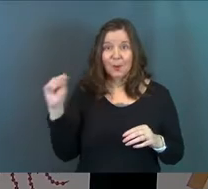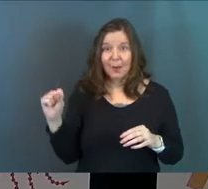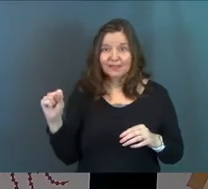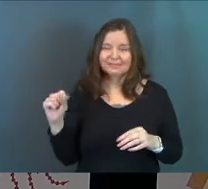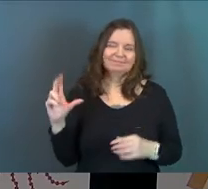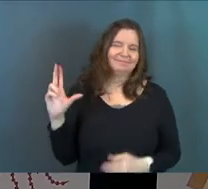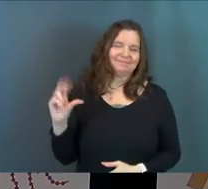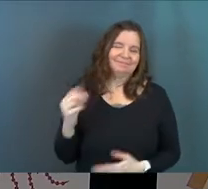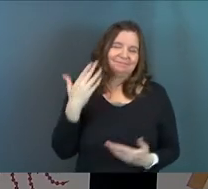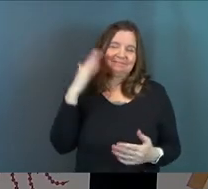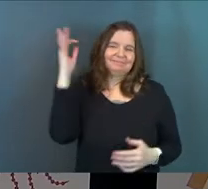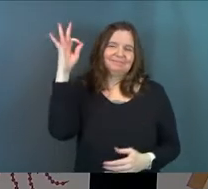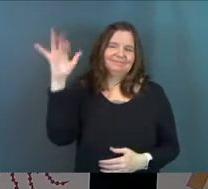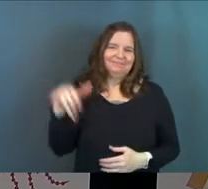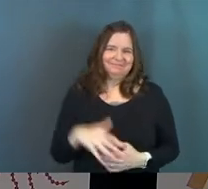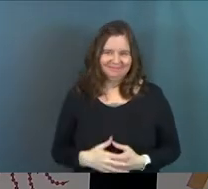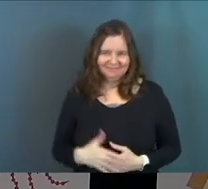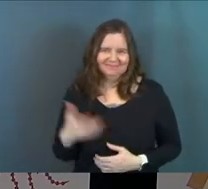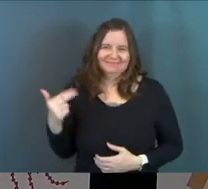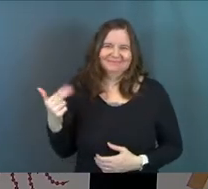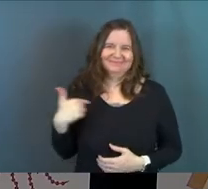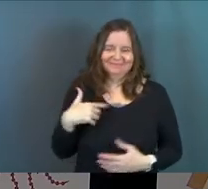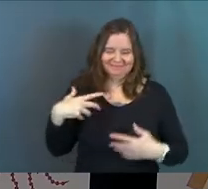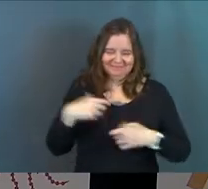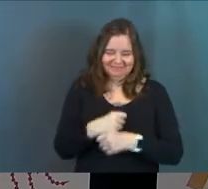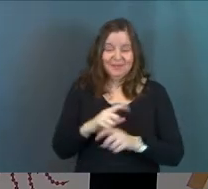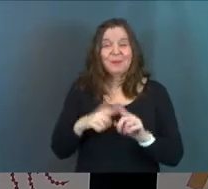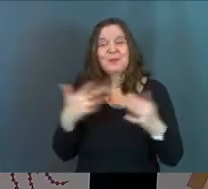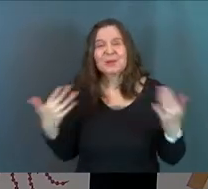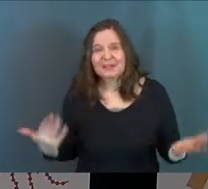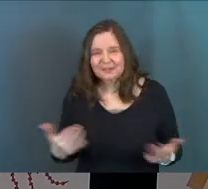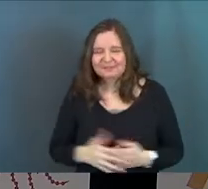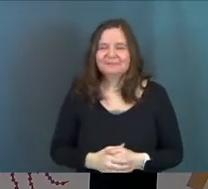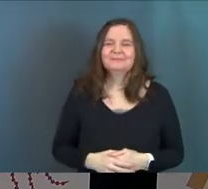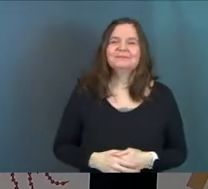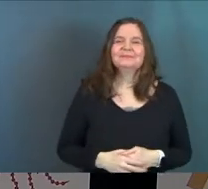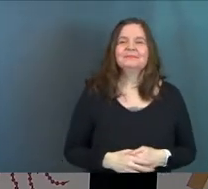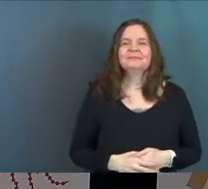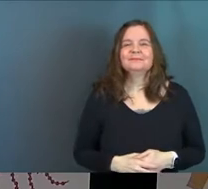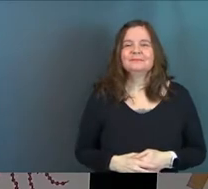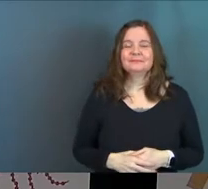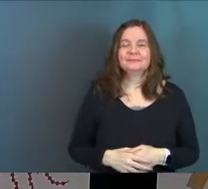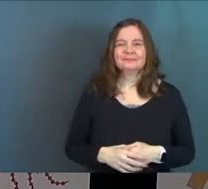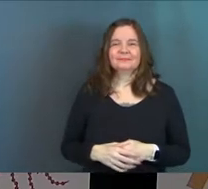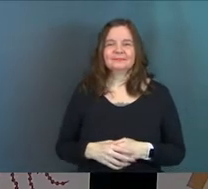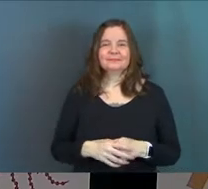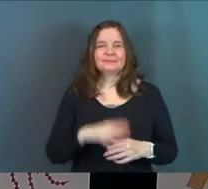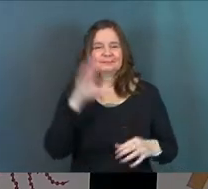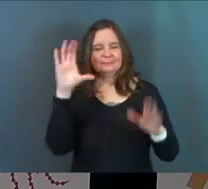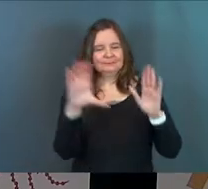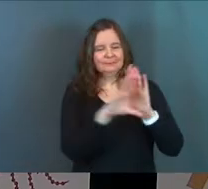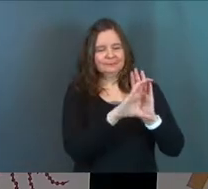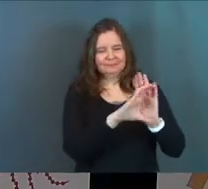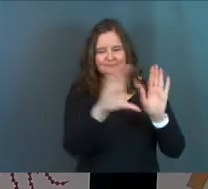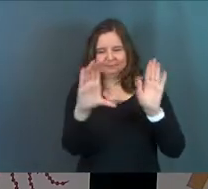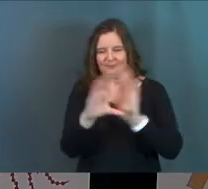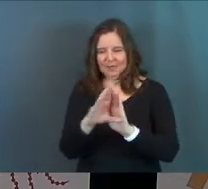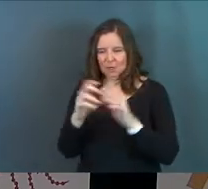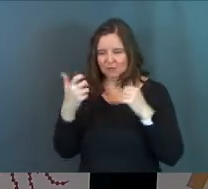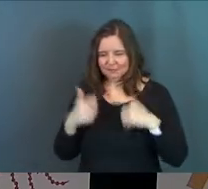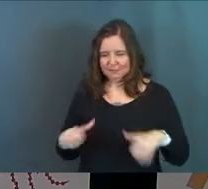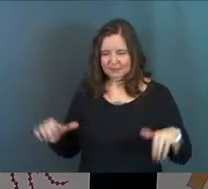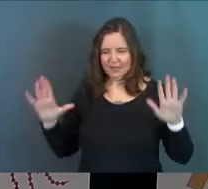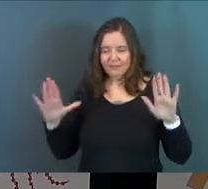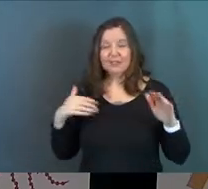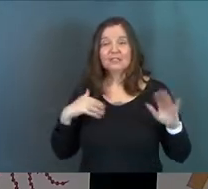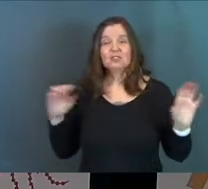titled it? No. Okay. But we're here. Okay. So Scenes of Sacrifice is our Easter series.